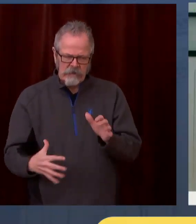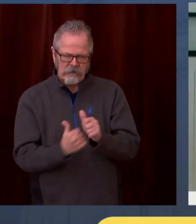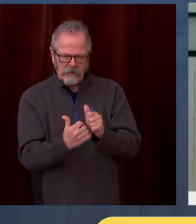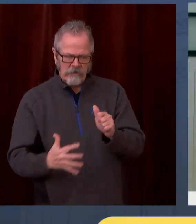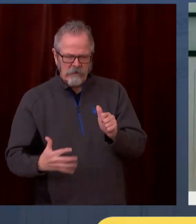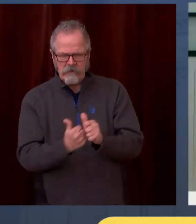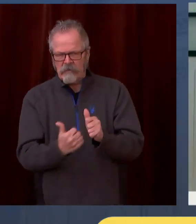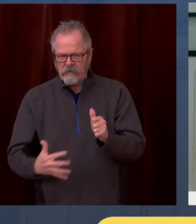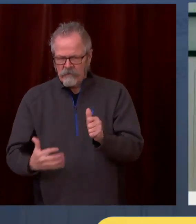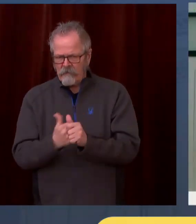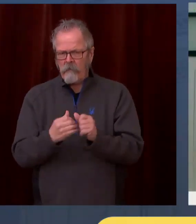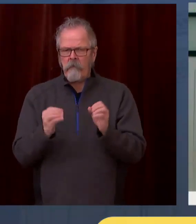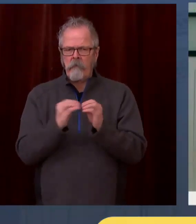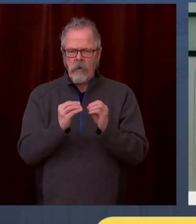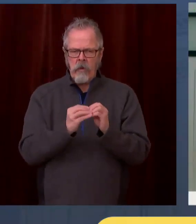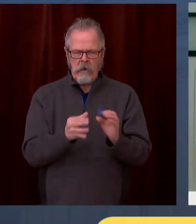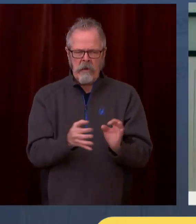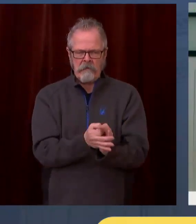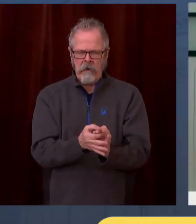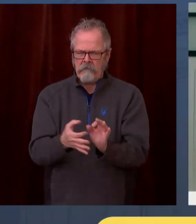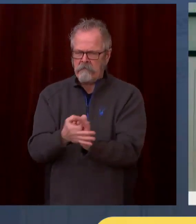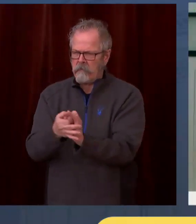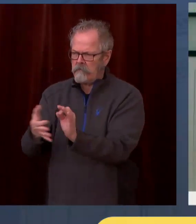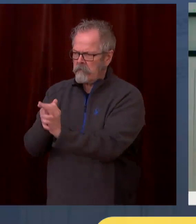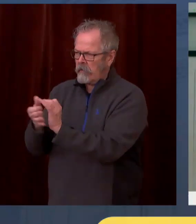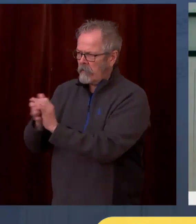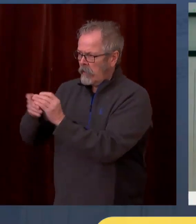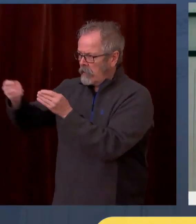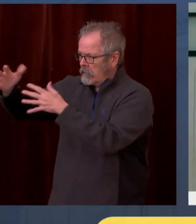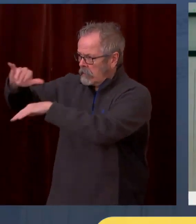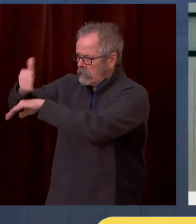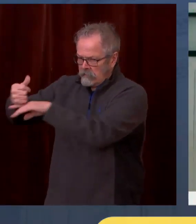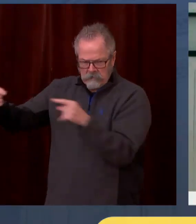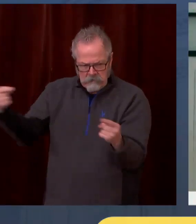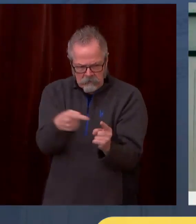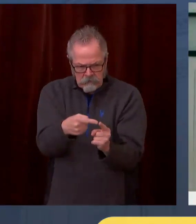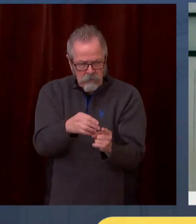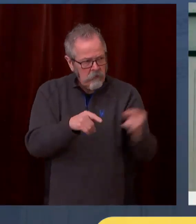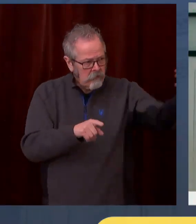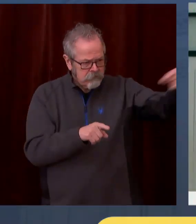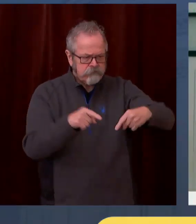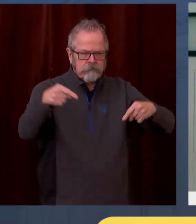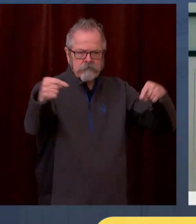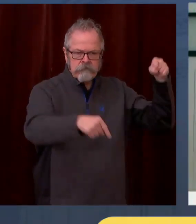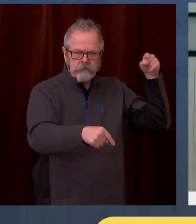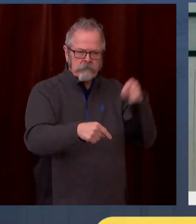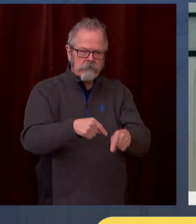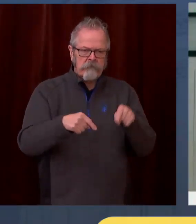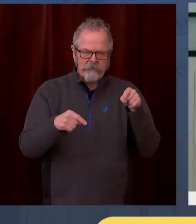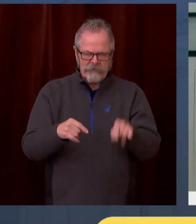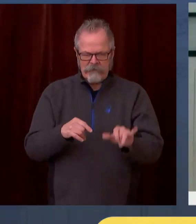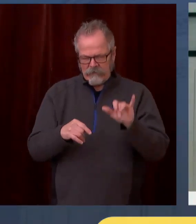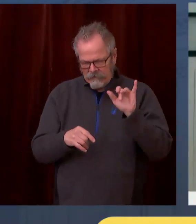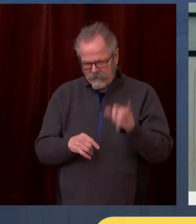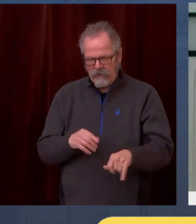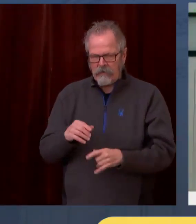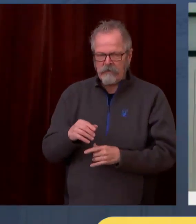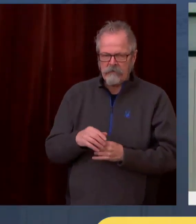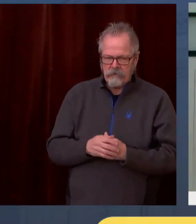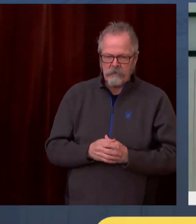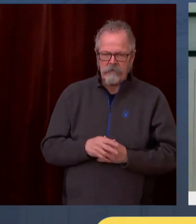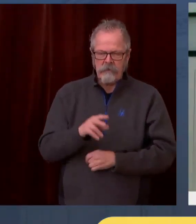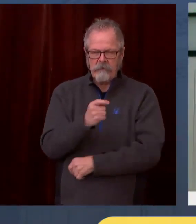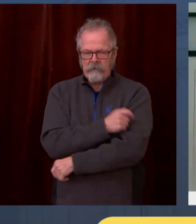even more confidence that the appointments are there at the moment they're looking. Second, we're going to